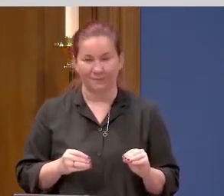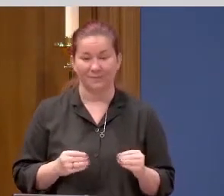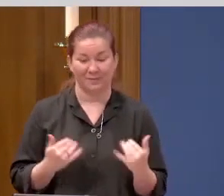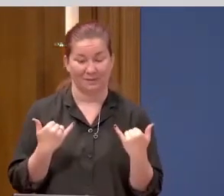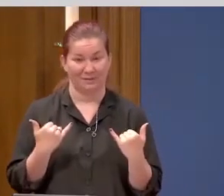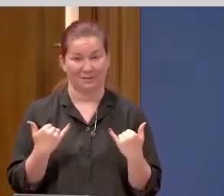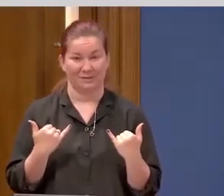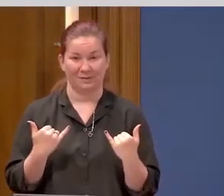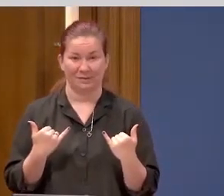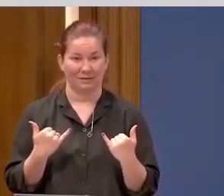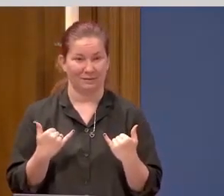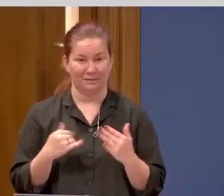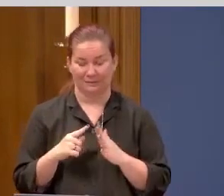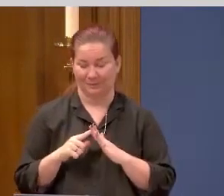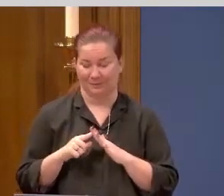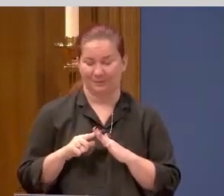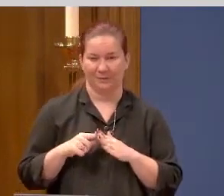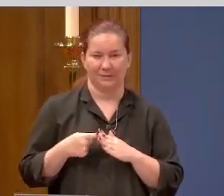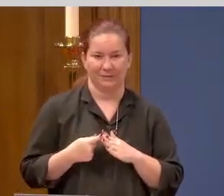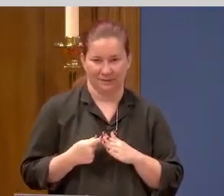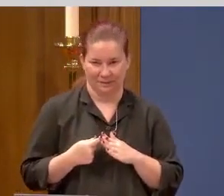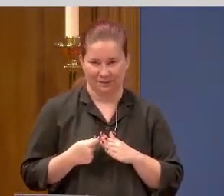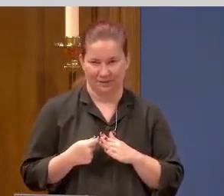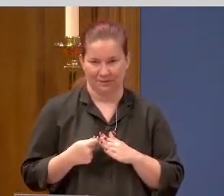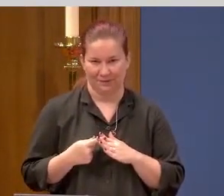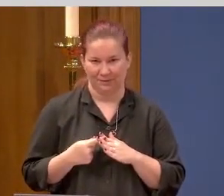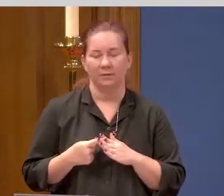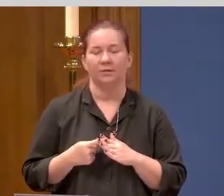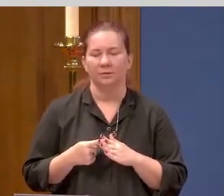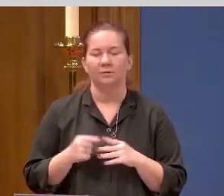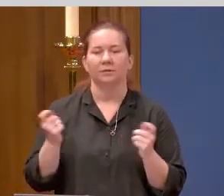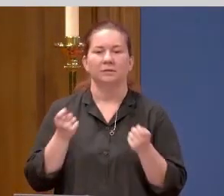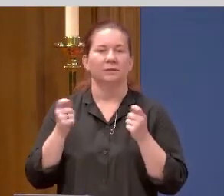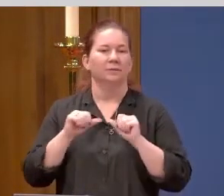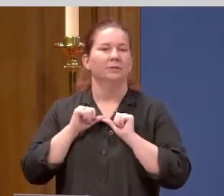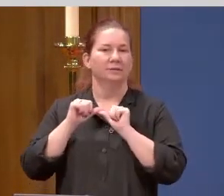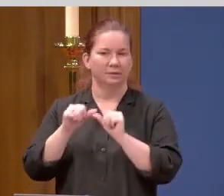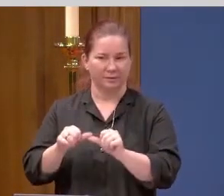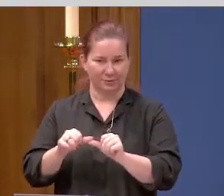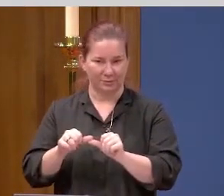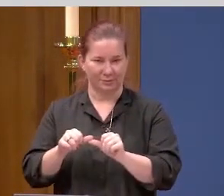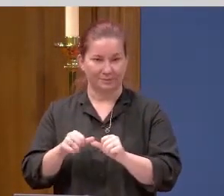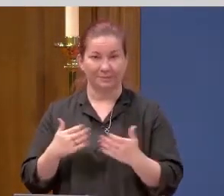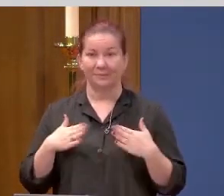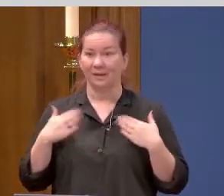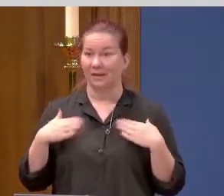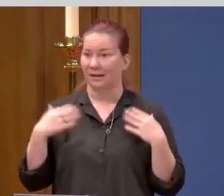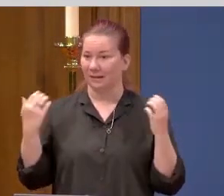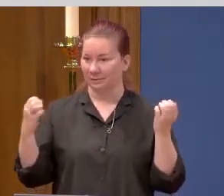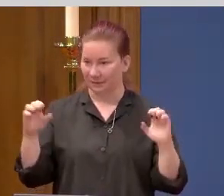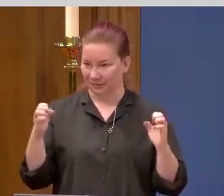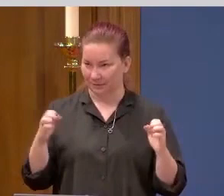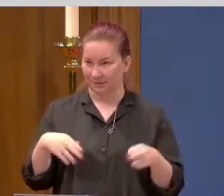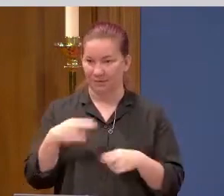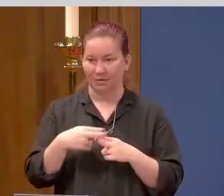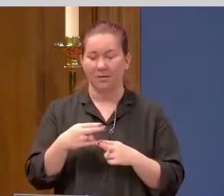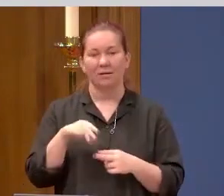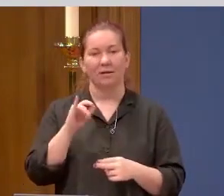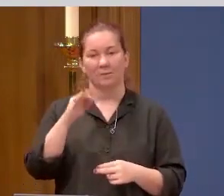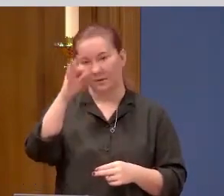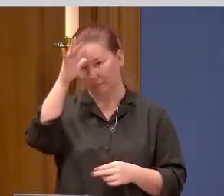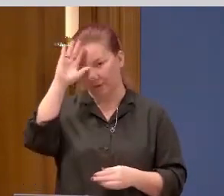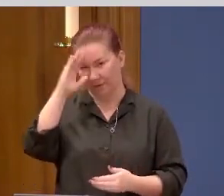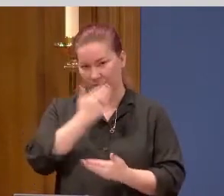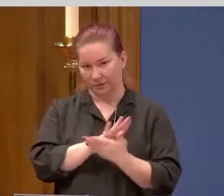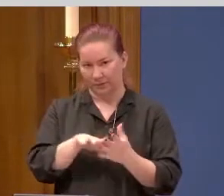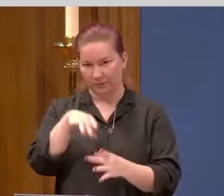is just the beginning. And so the celebration continues. Happy Easter. In the name of the Father,